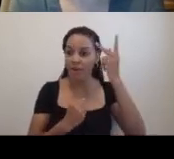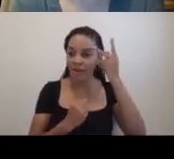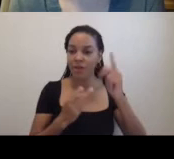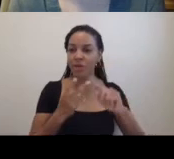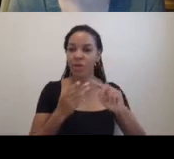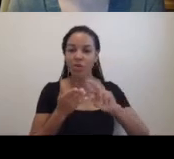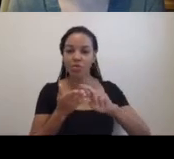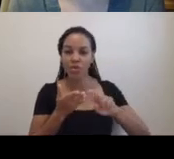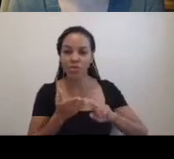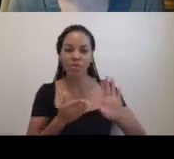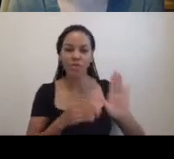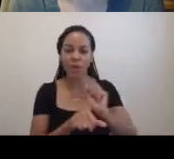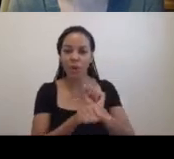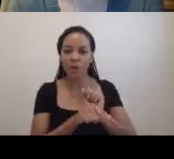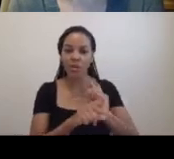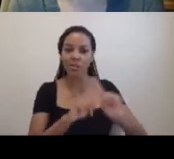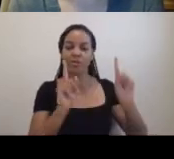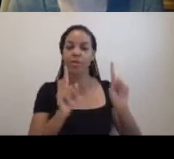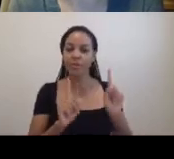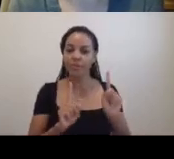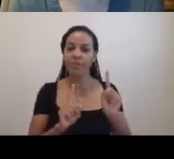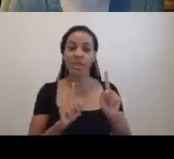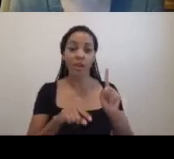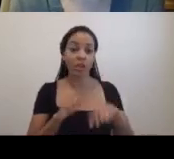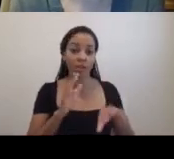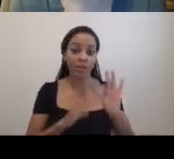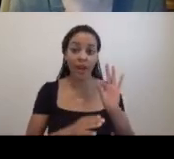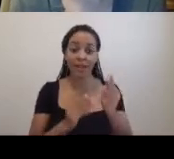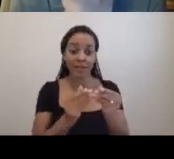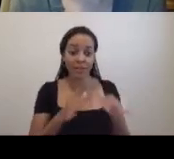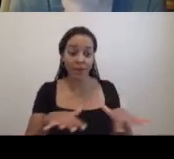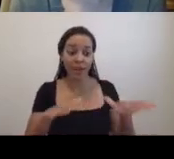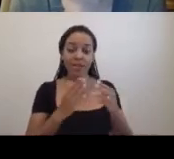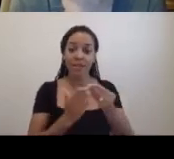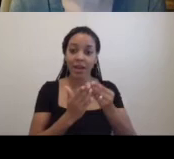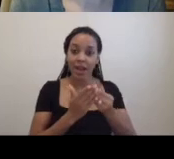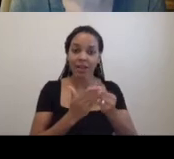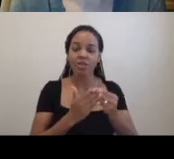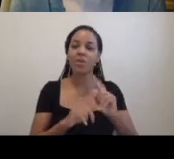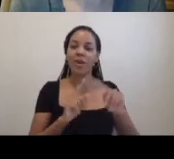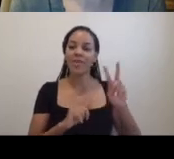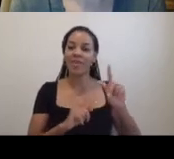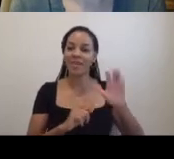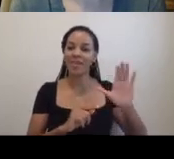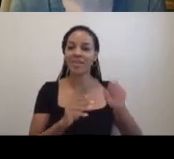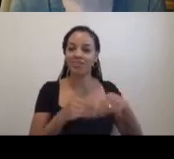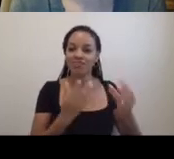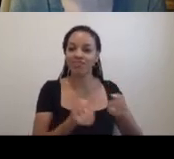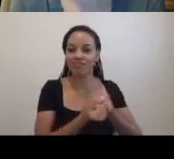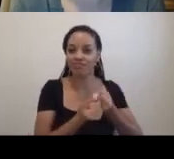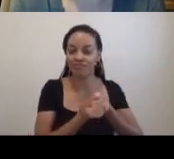of their work have found space, support, financial, or otherwise to make significant work at critical moments in their career.